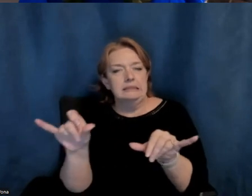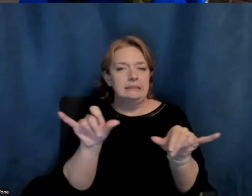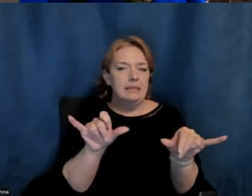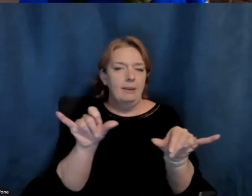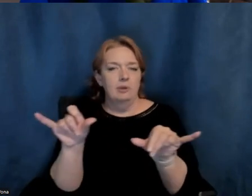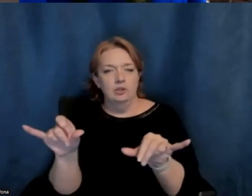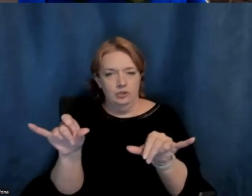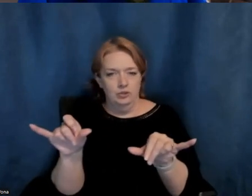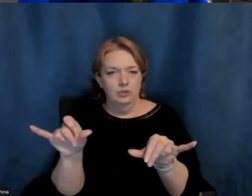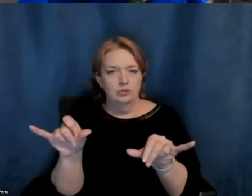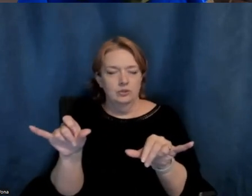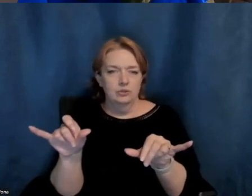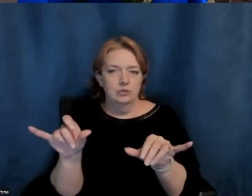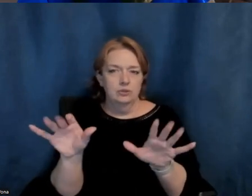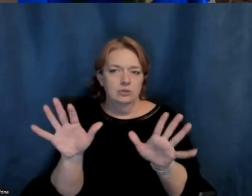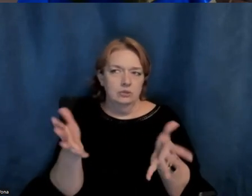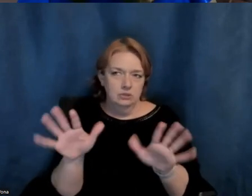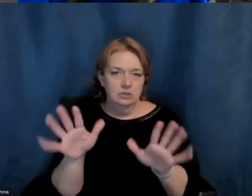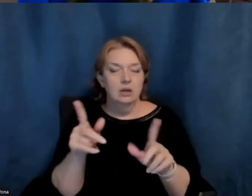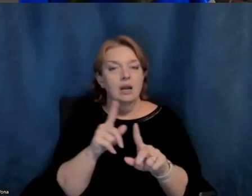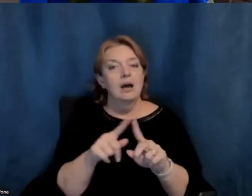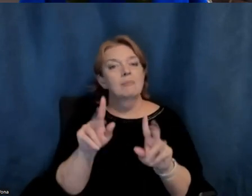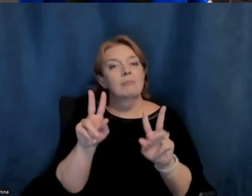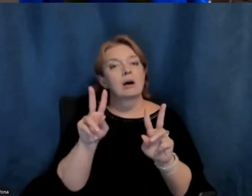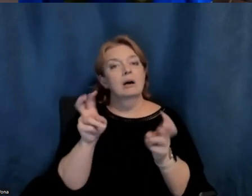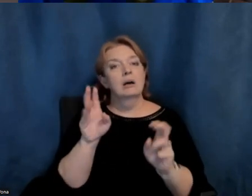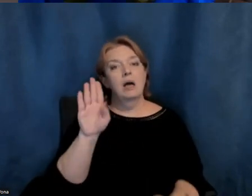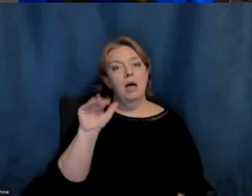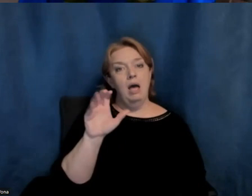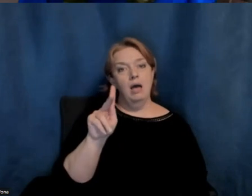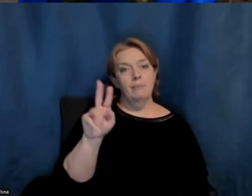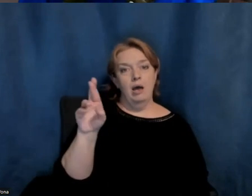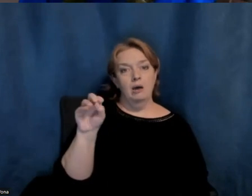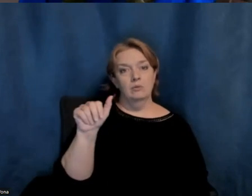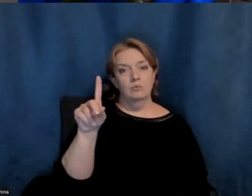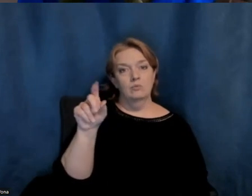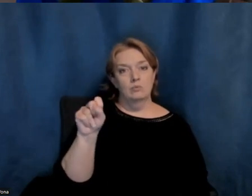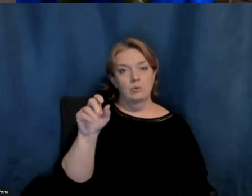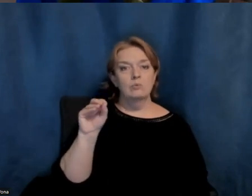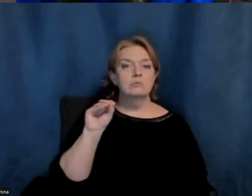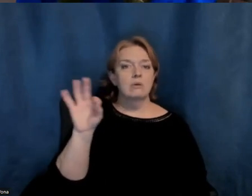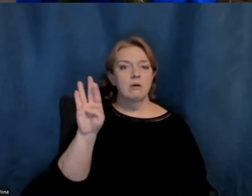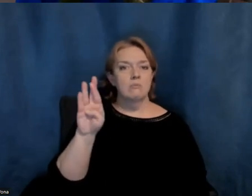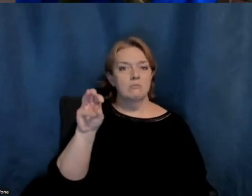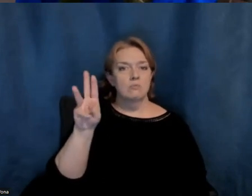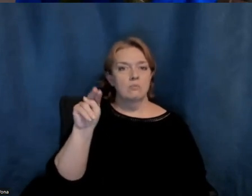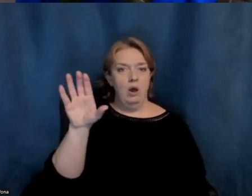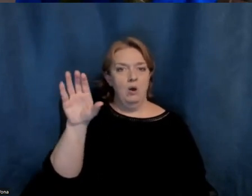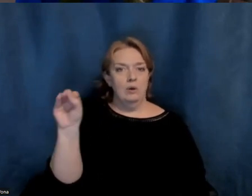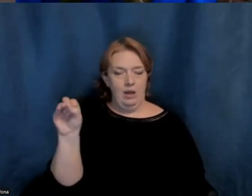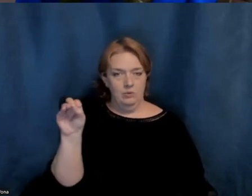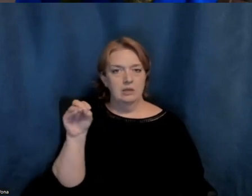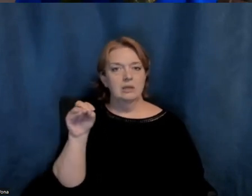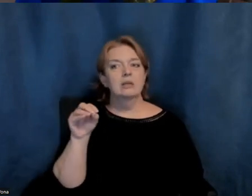But, you know, the back roads of Brown County, there's still a group. The IHA, the